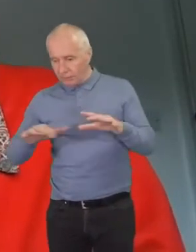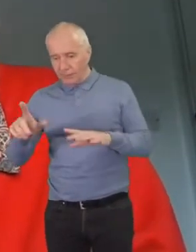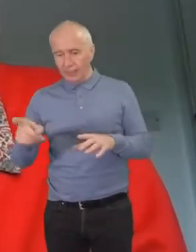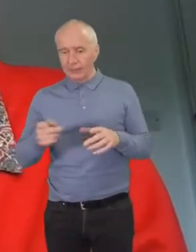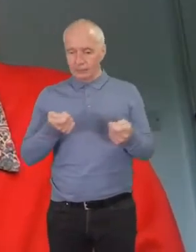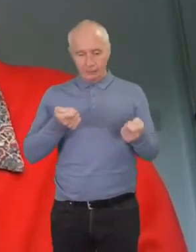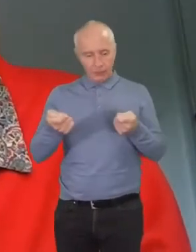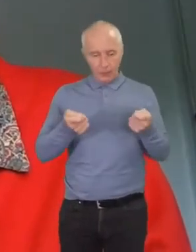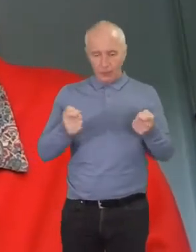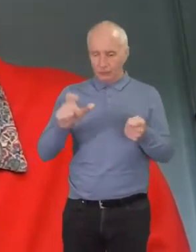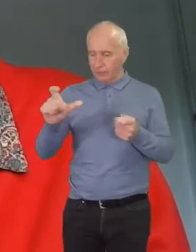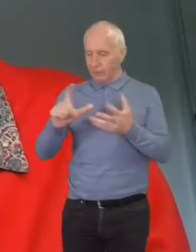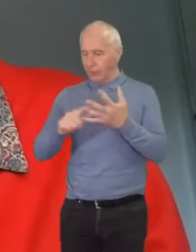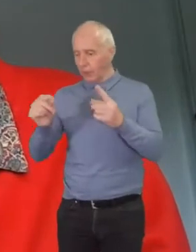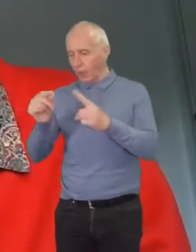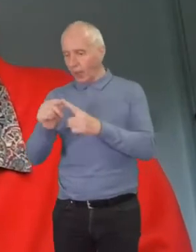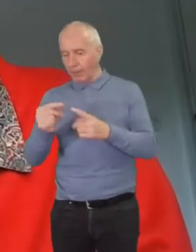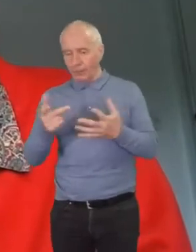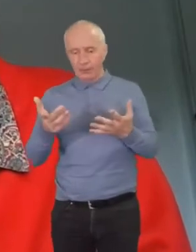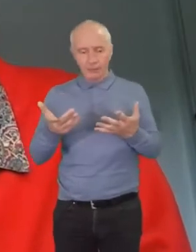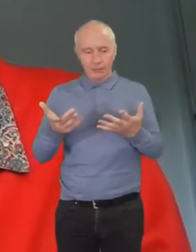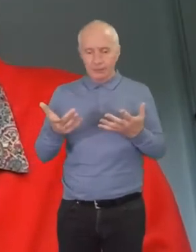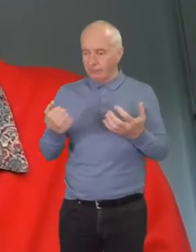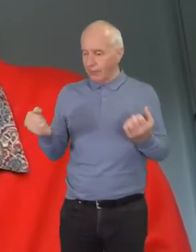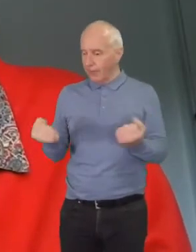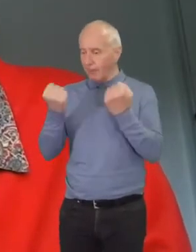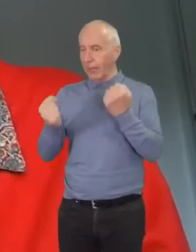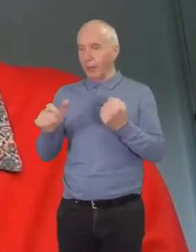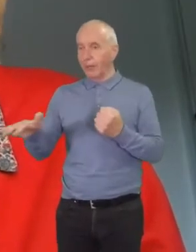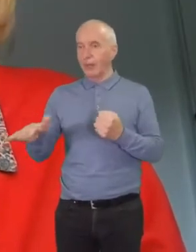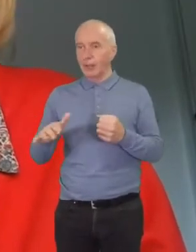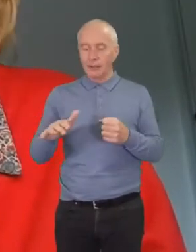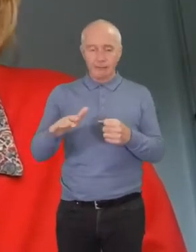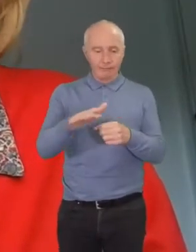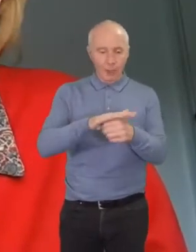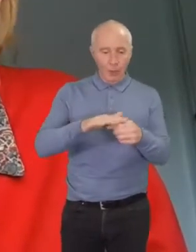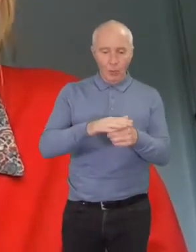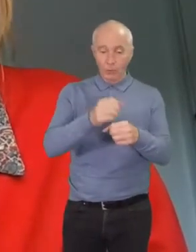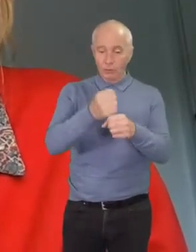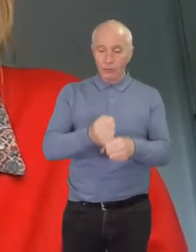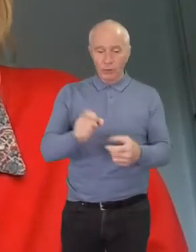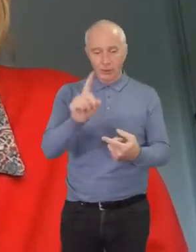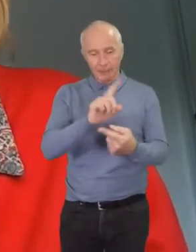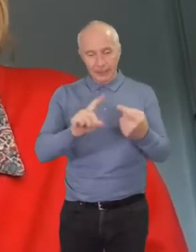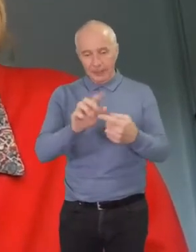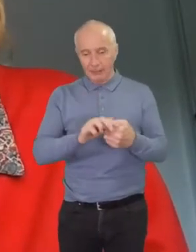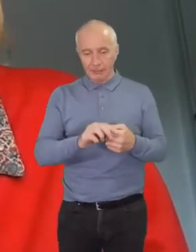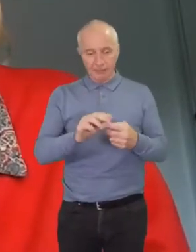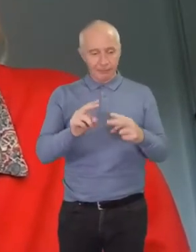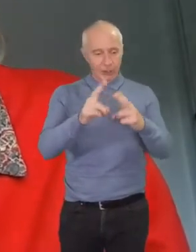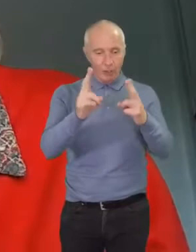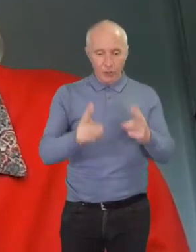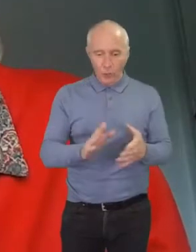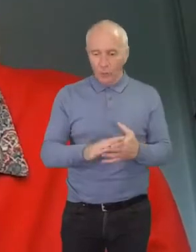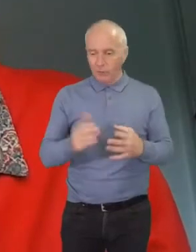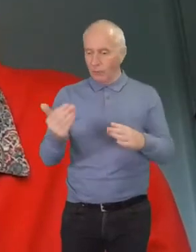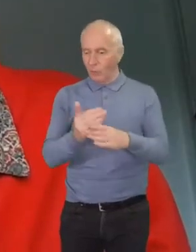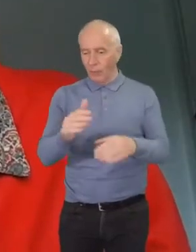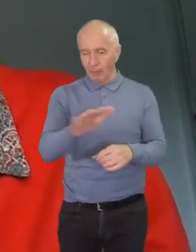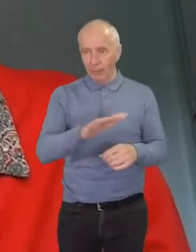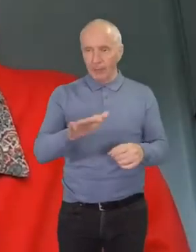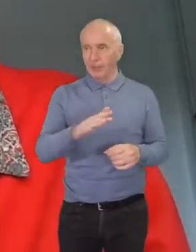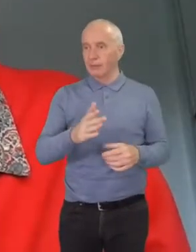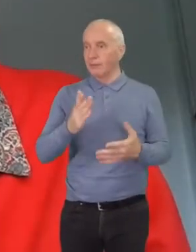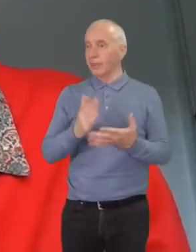of the cop but where do you wield power? Your local church meeting? At home? In your workplace? Those are the spaces that need